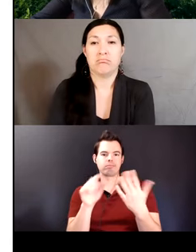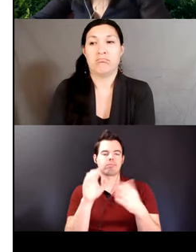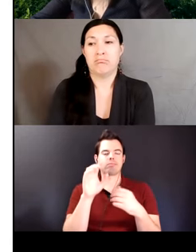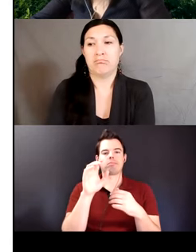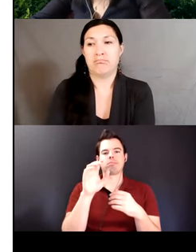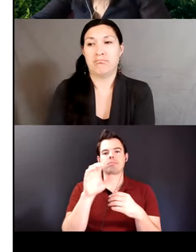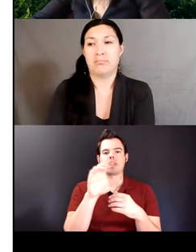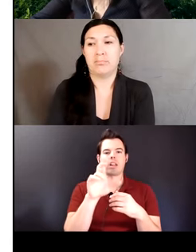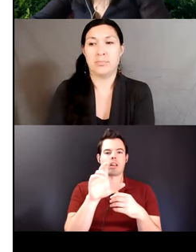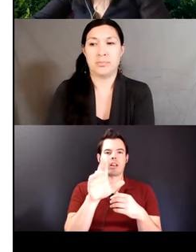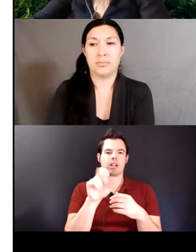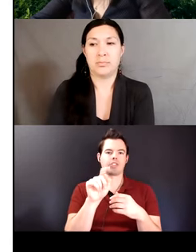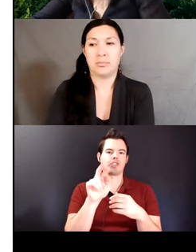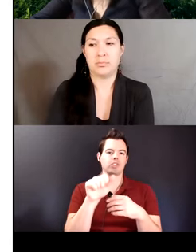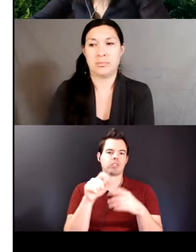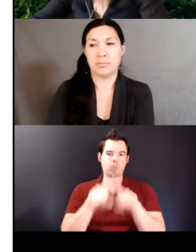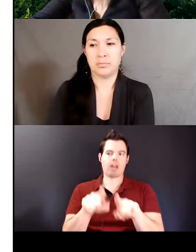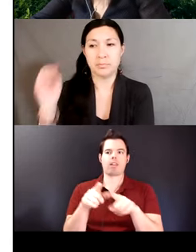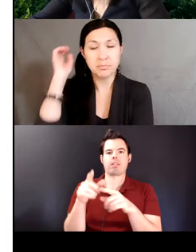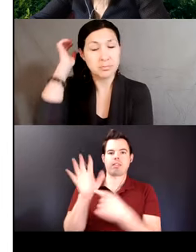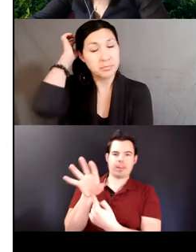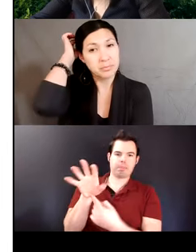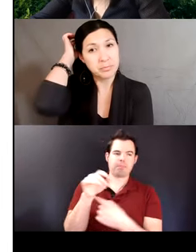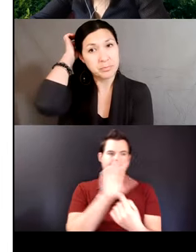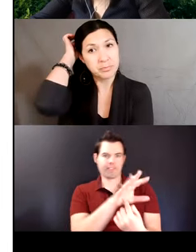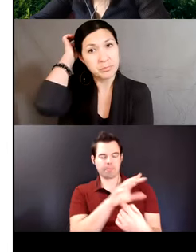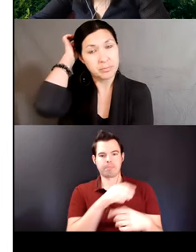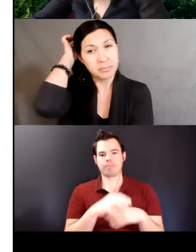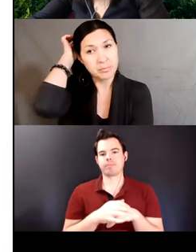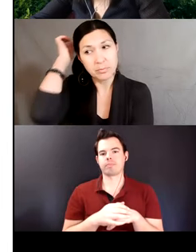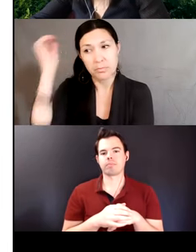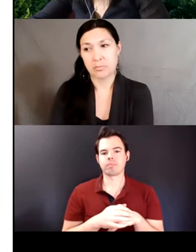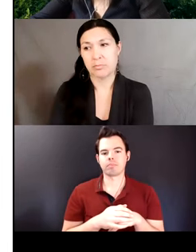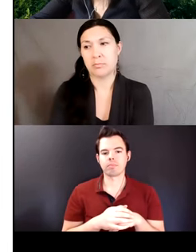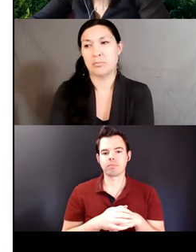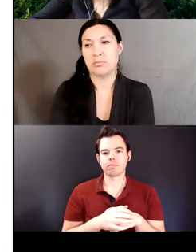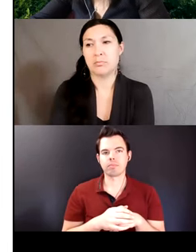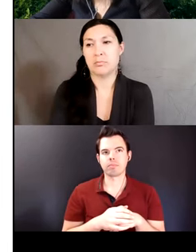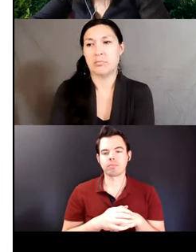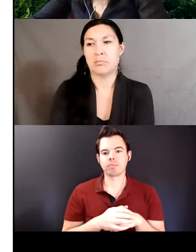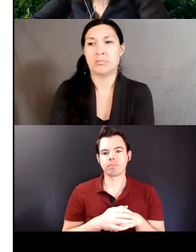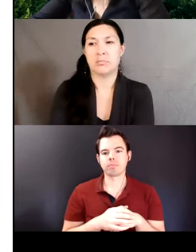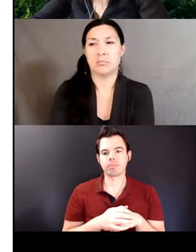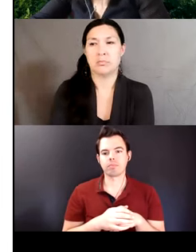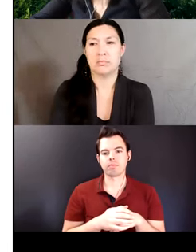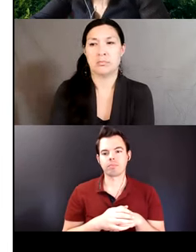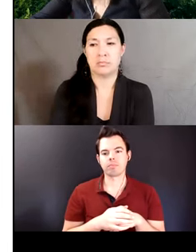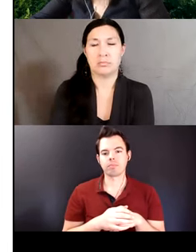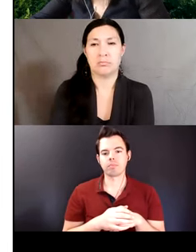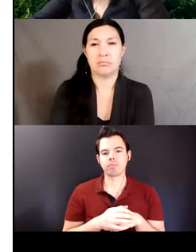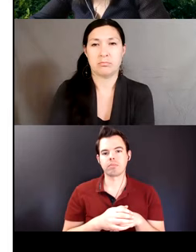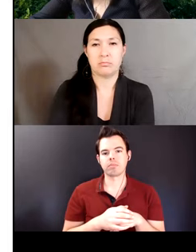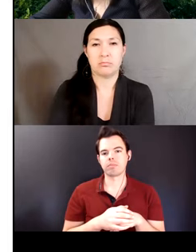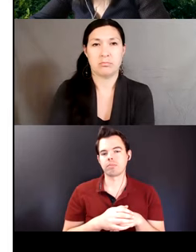the complex suffixes that do not appear in the corpus of bilinguals normally denote meanings related to